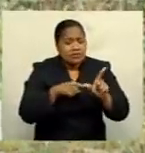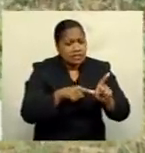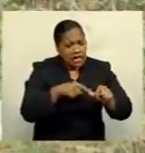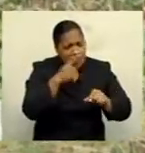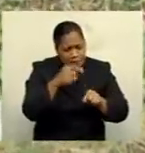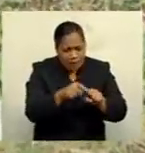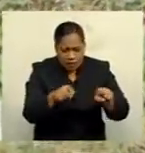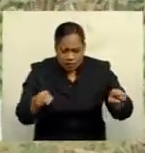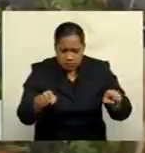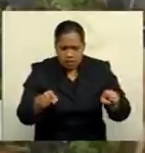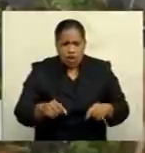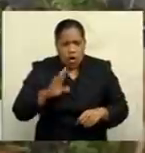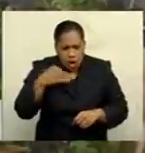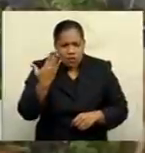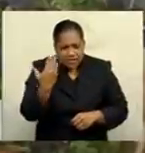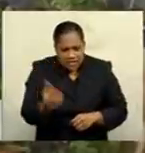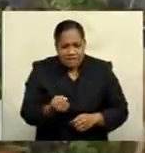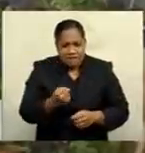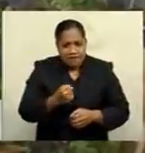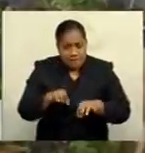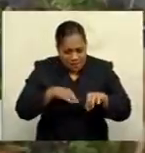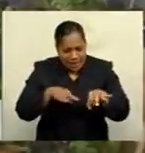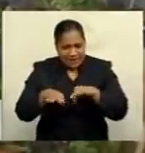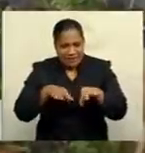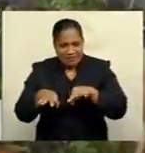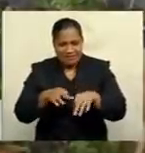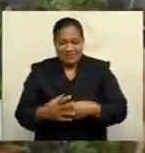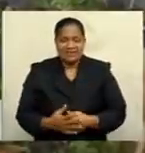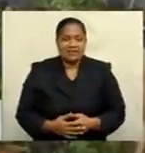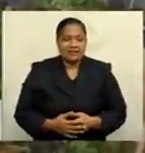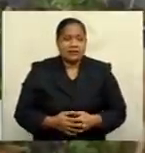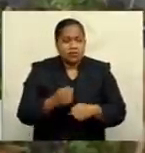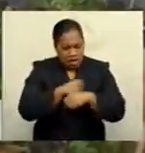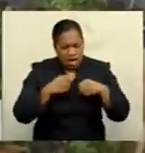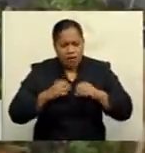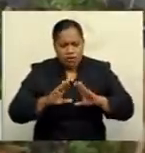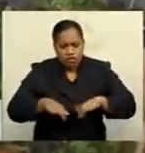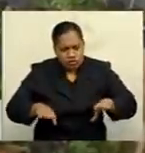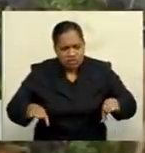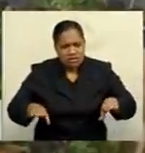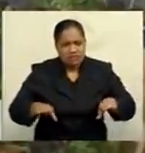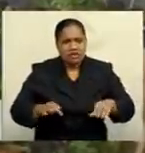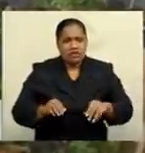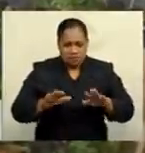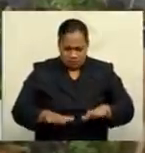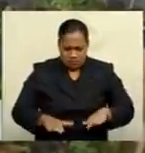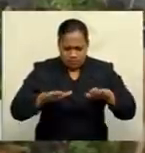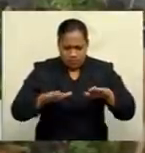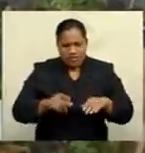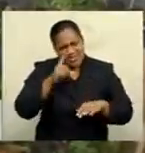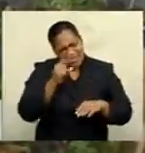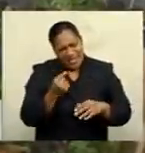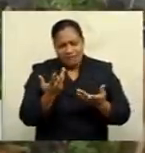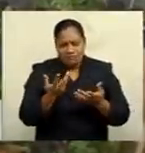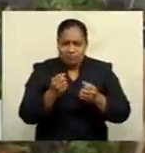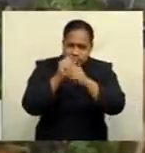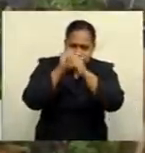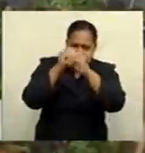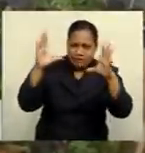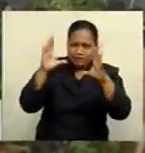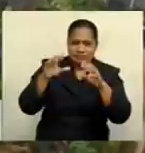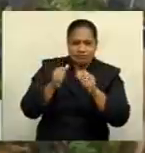have a backup plan. Our children too, who are upcoming, they can have a bright future. Not to just depend on the